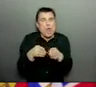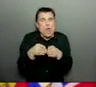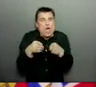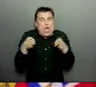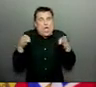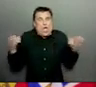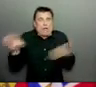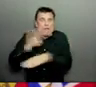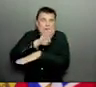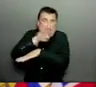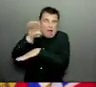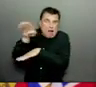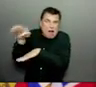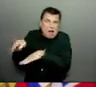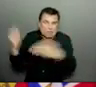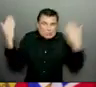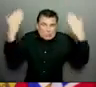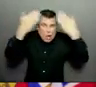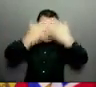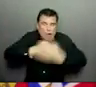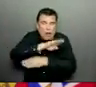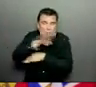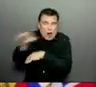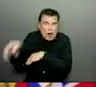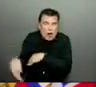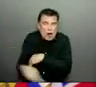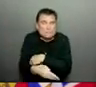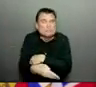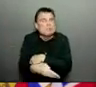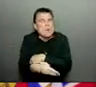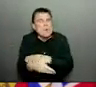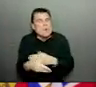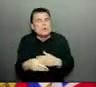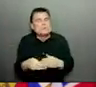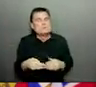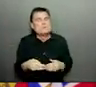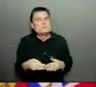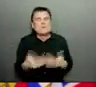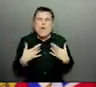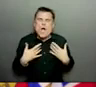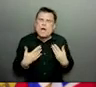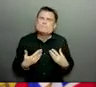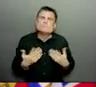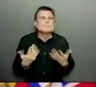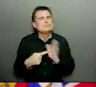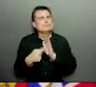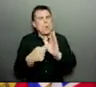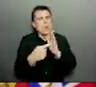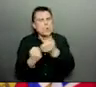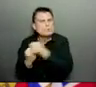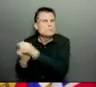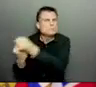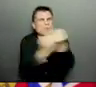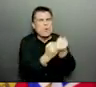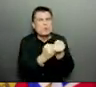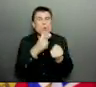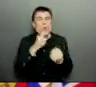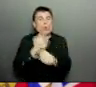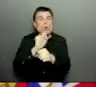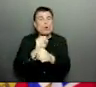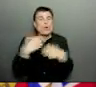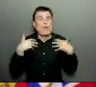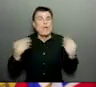us. I ask you all to be part of our team doing that. We want to finish this year and start 2021